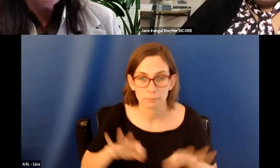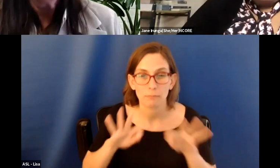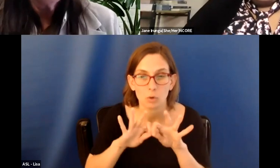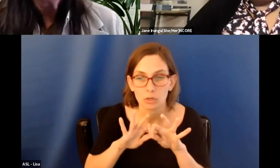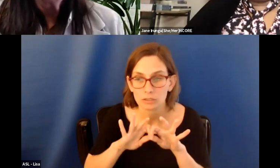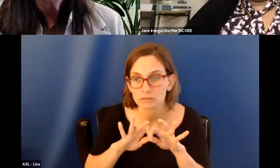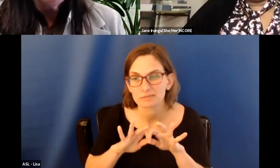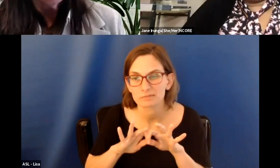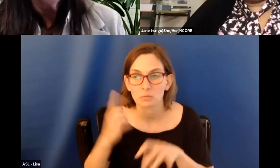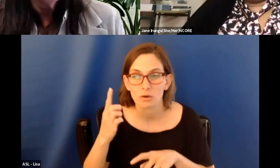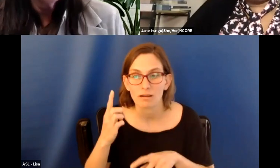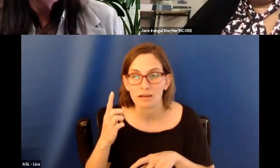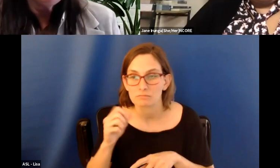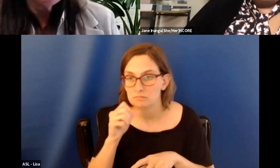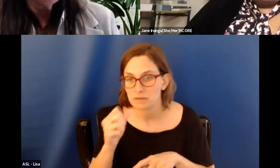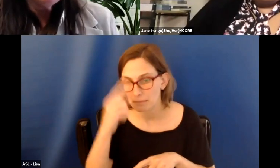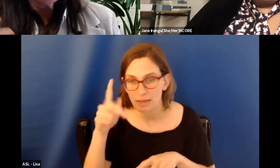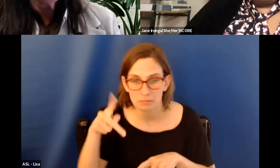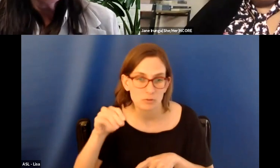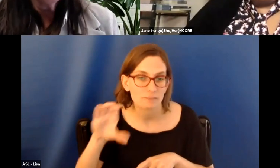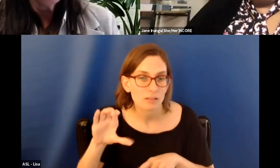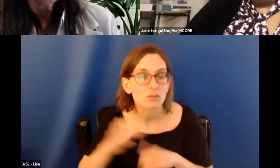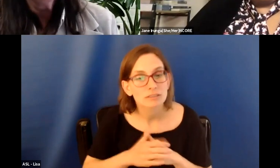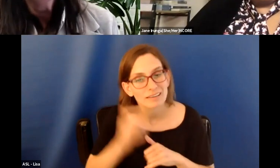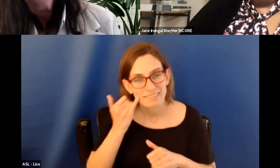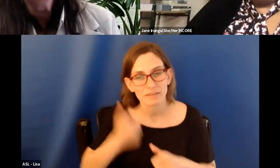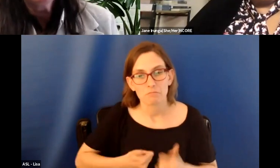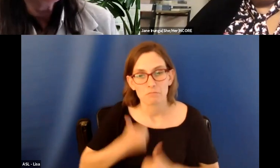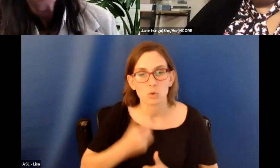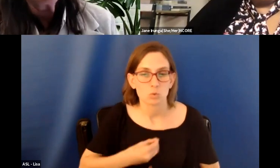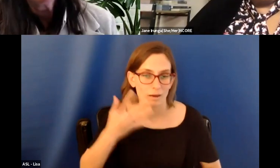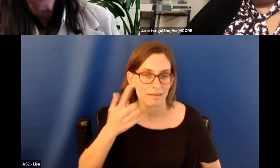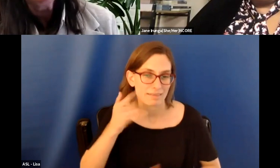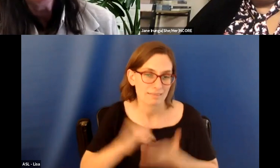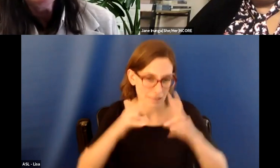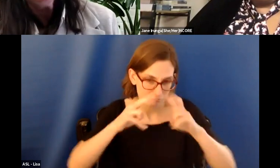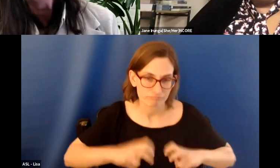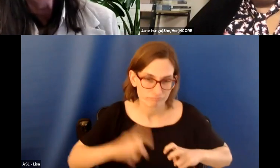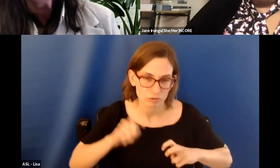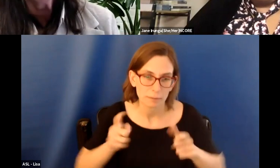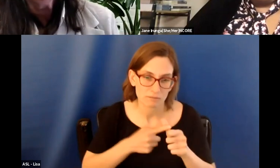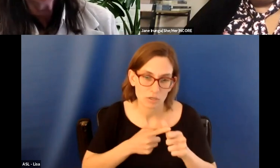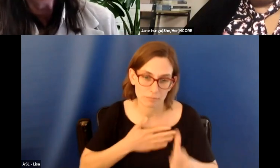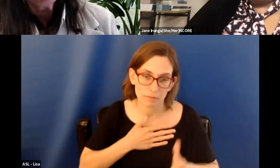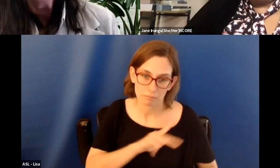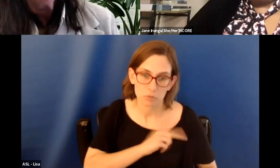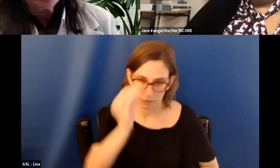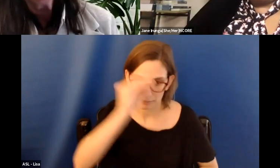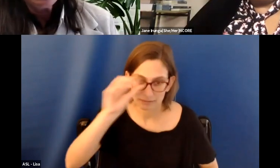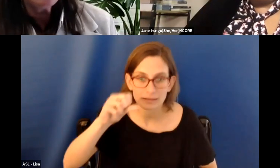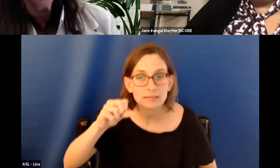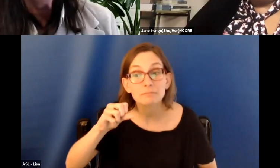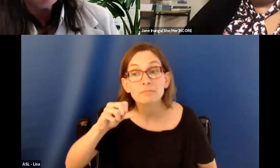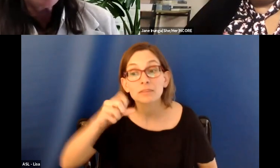Yeah. If you're mostly white, then I think this stuff needs to come first. That's just my personal opinion. And, and I think you need to get people